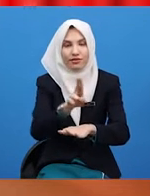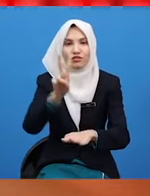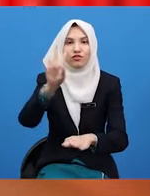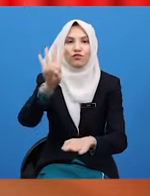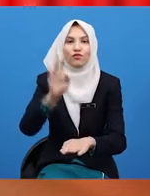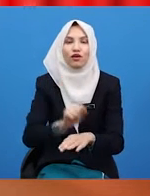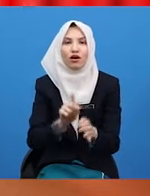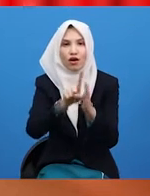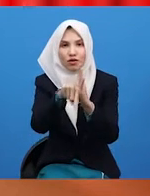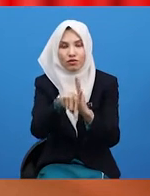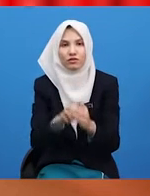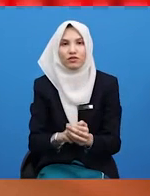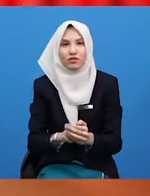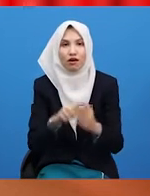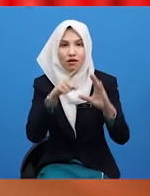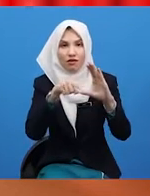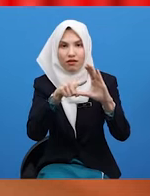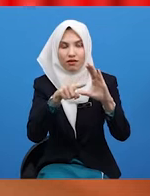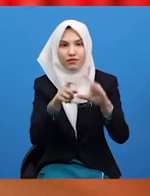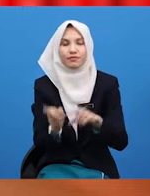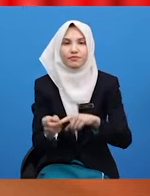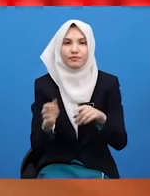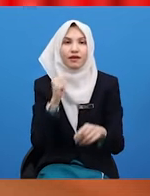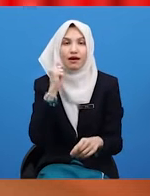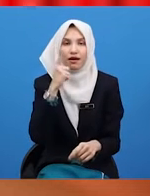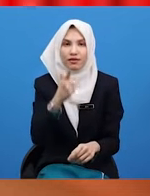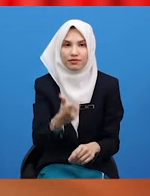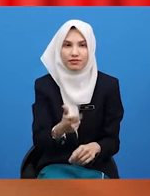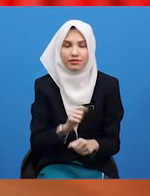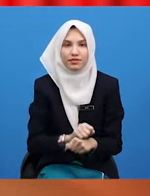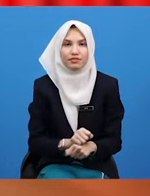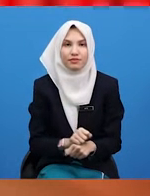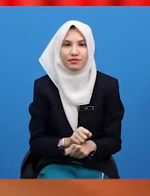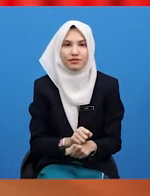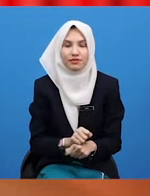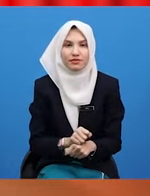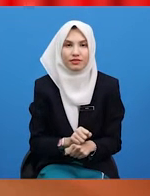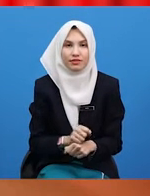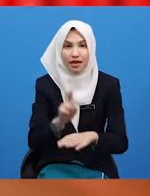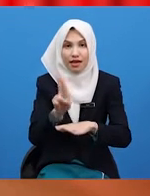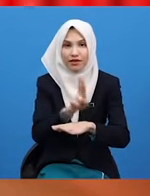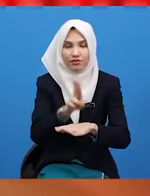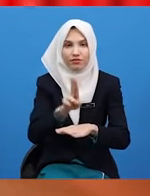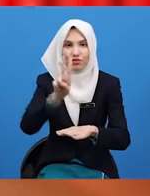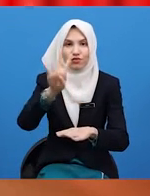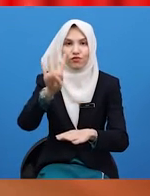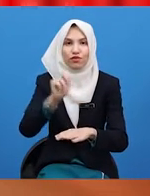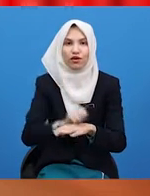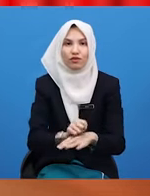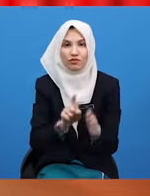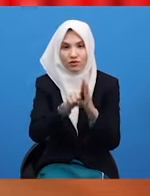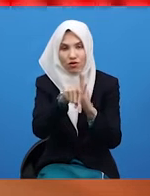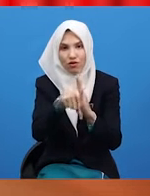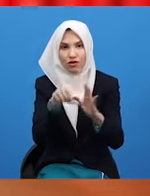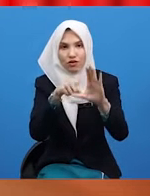24 hour clock. And also in the military, they use the 24 hour